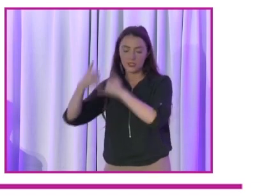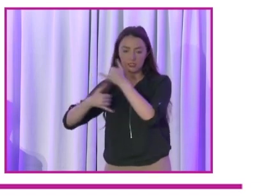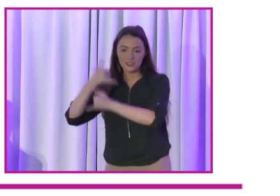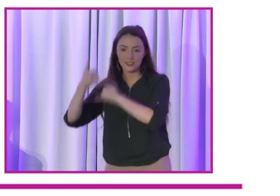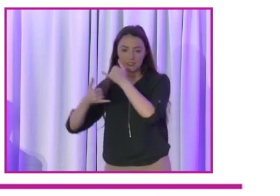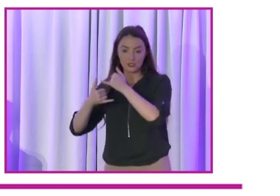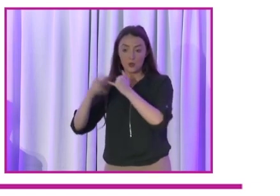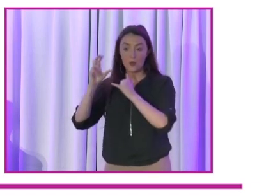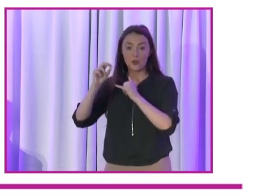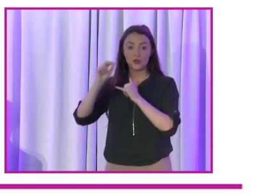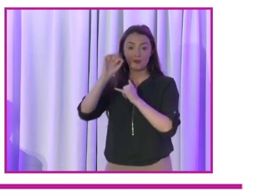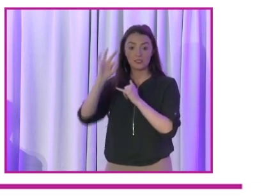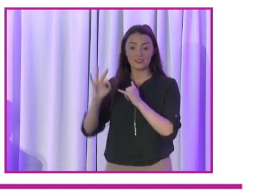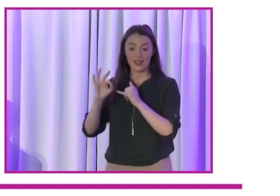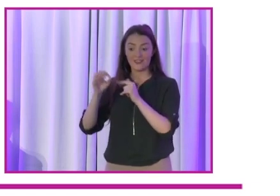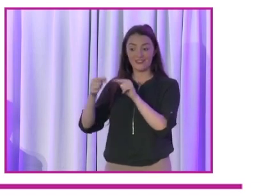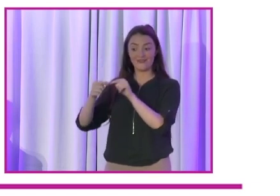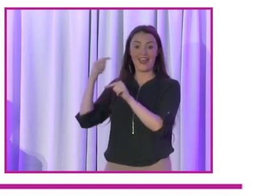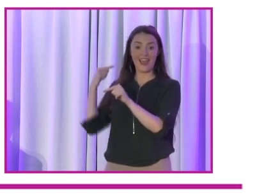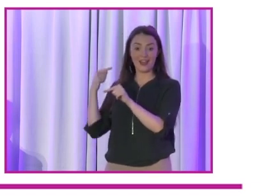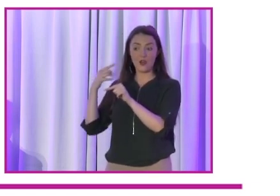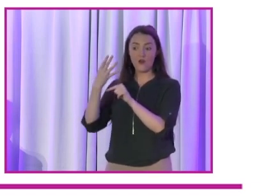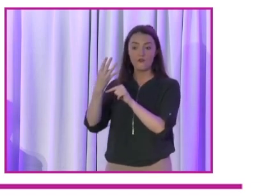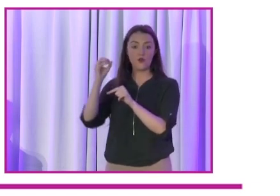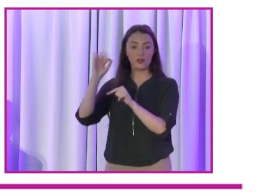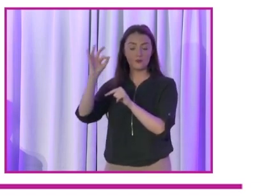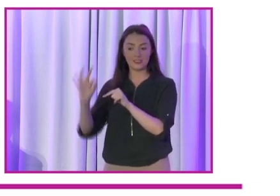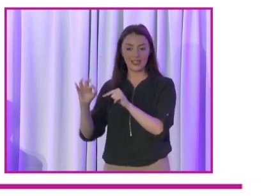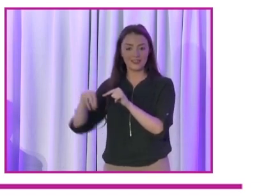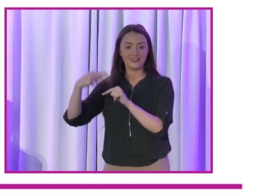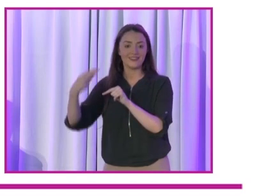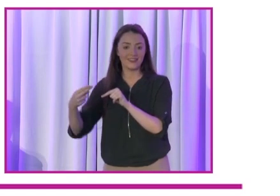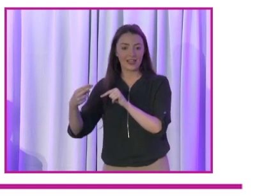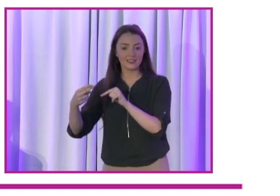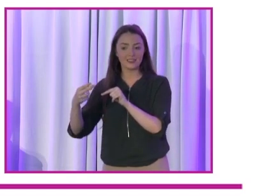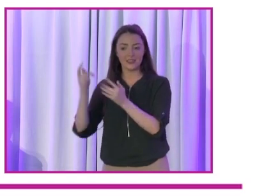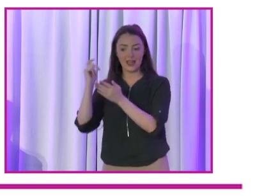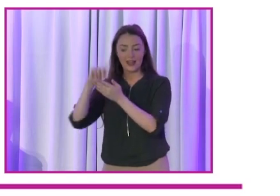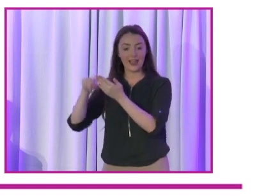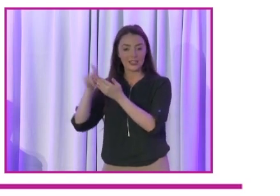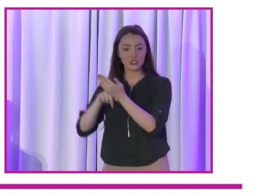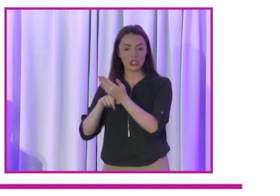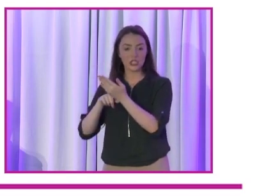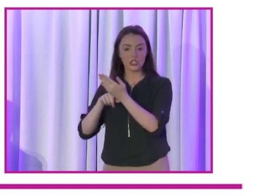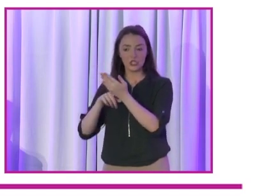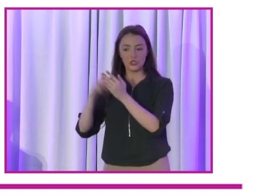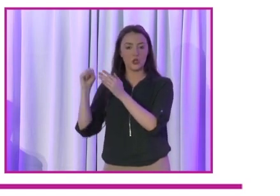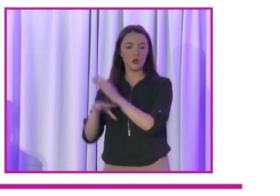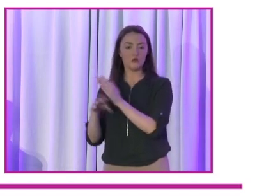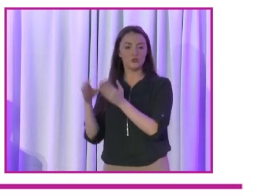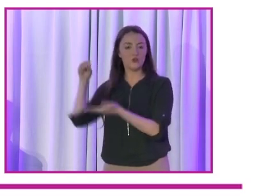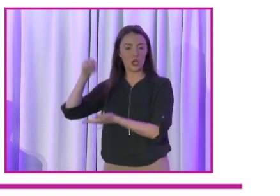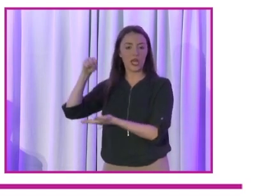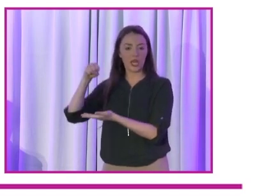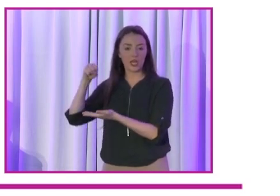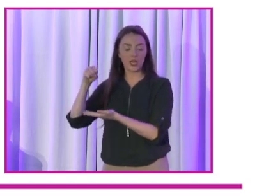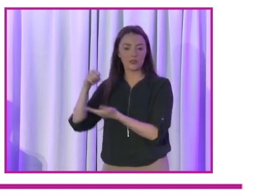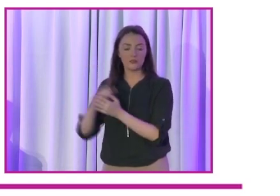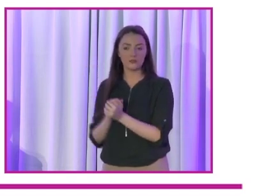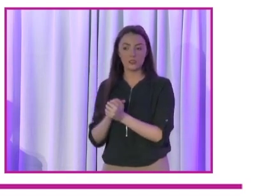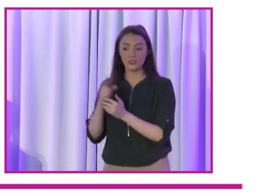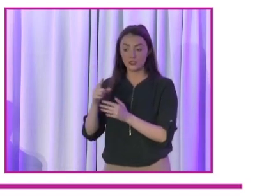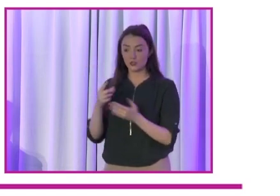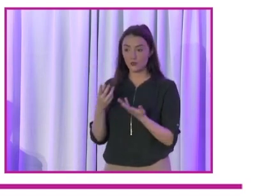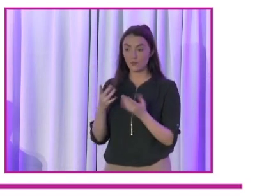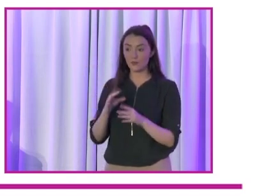40% in the next general election, parties lose 50% of their state funding. The quota system has challenged parties to develop a